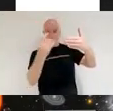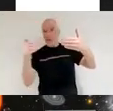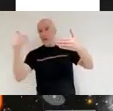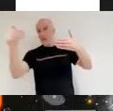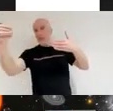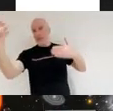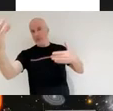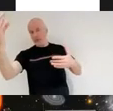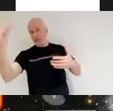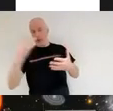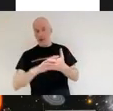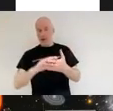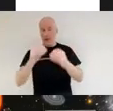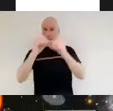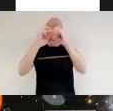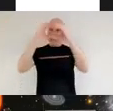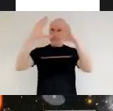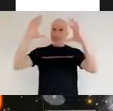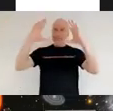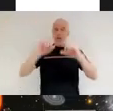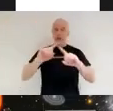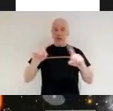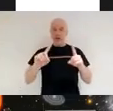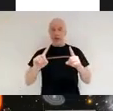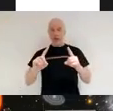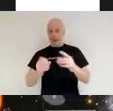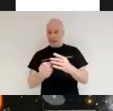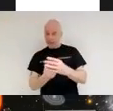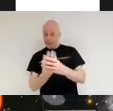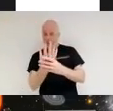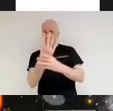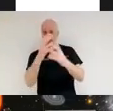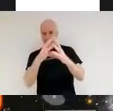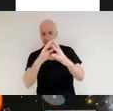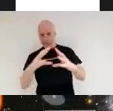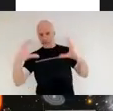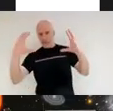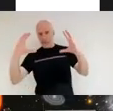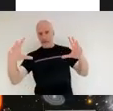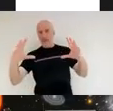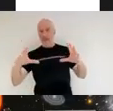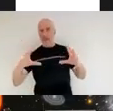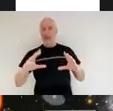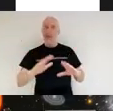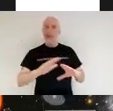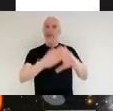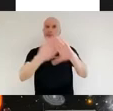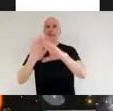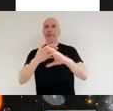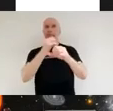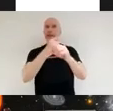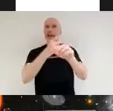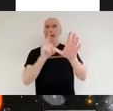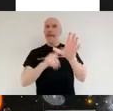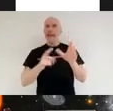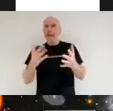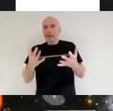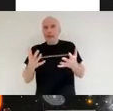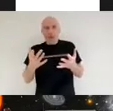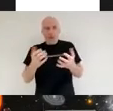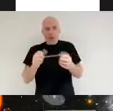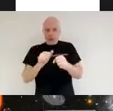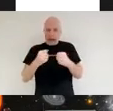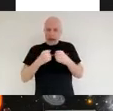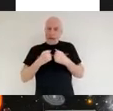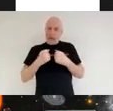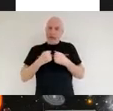fully of what is the evolution of a general galaxy what is the likely evolution of our universe can some of the information